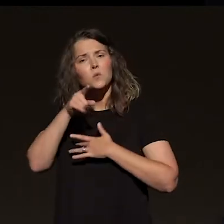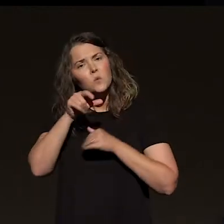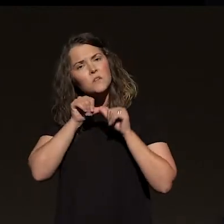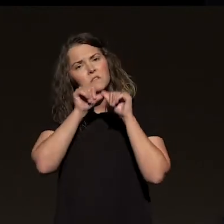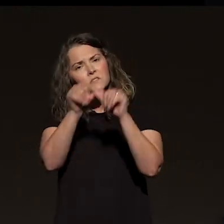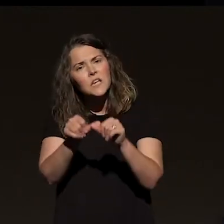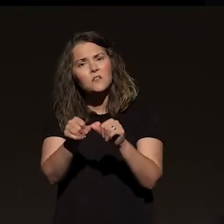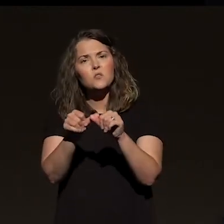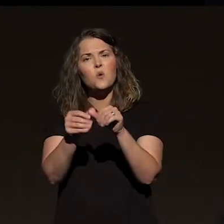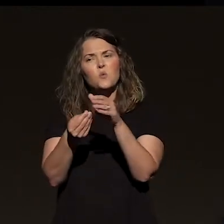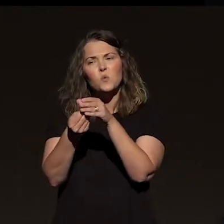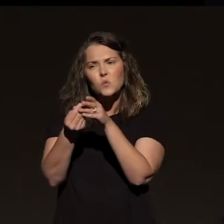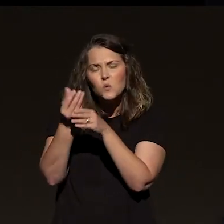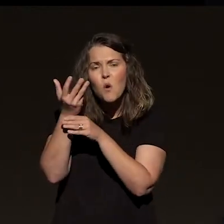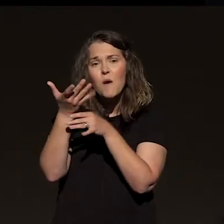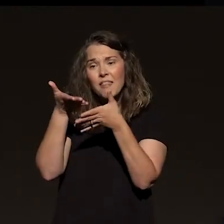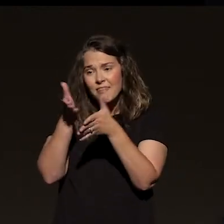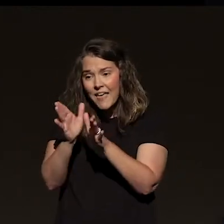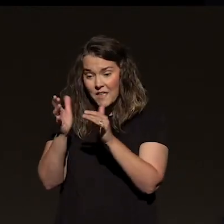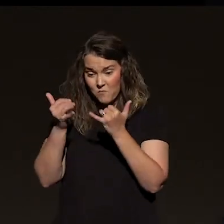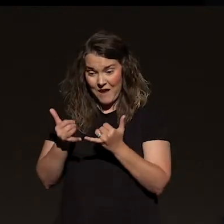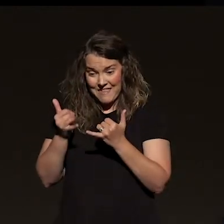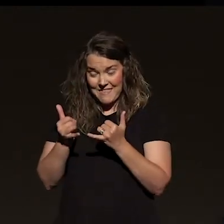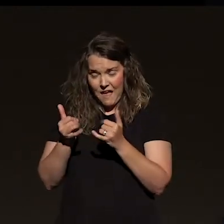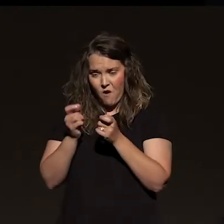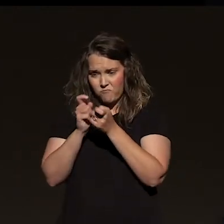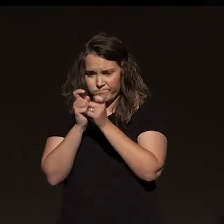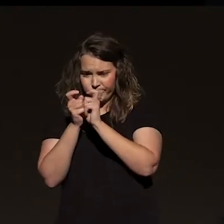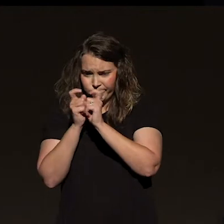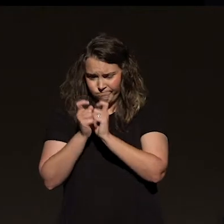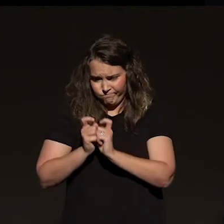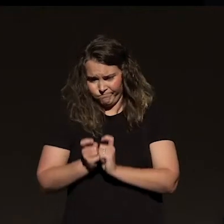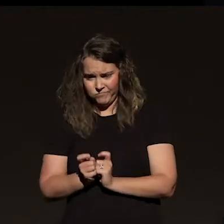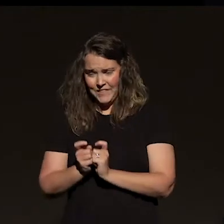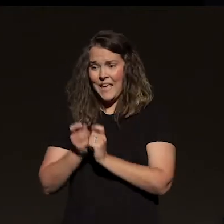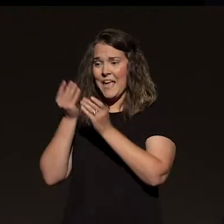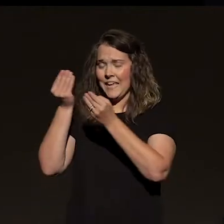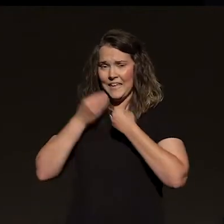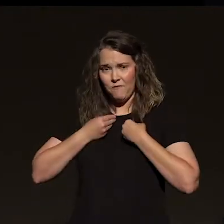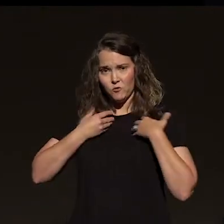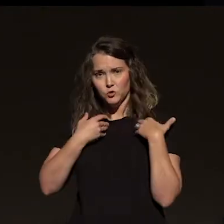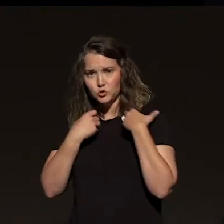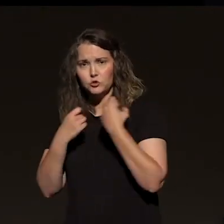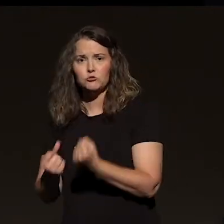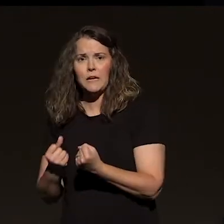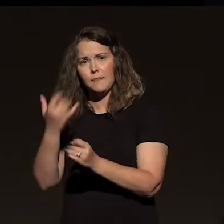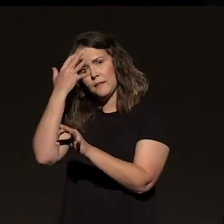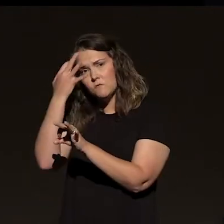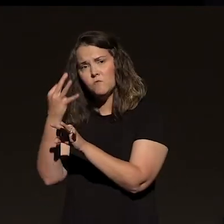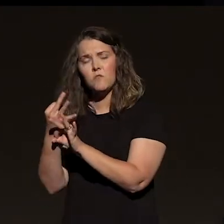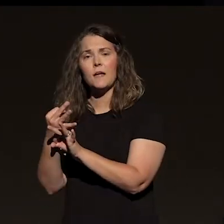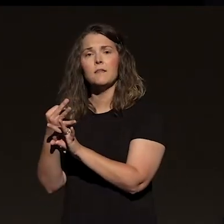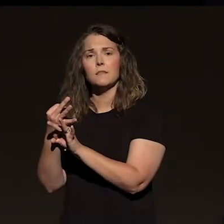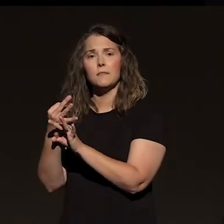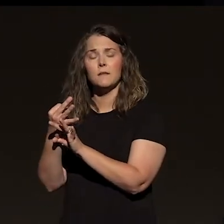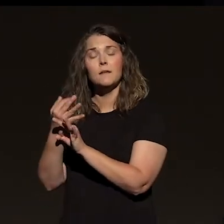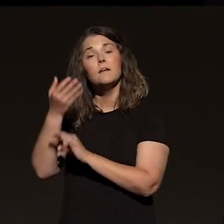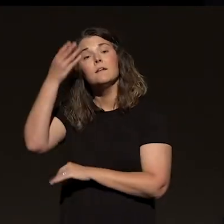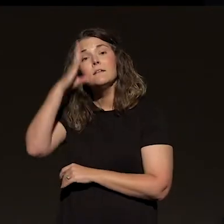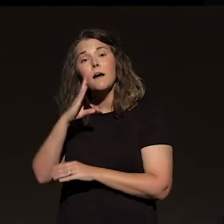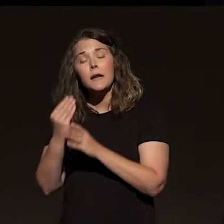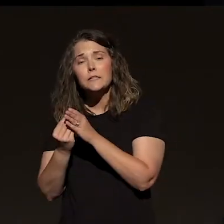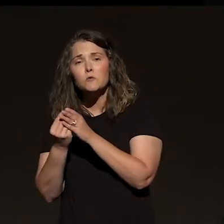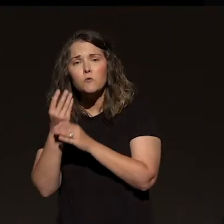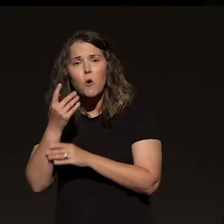keep growing. You let these storms right now refine and strengthen your faith. God is growing you. James says in